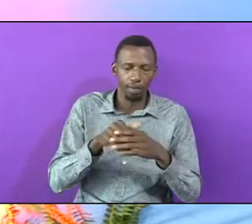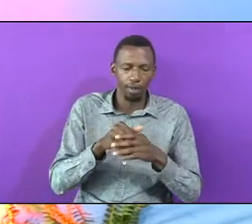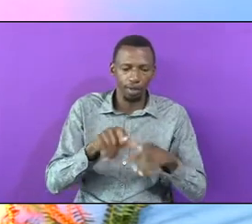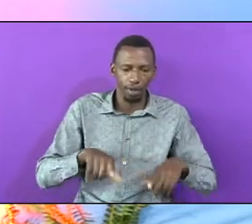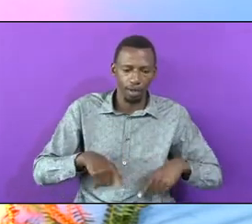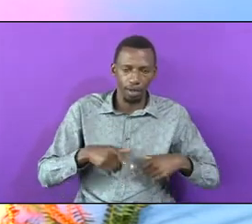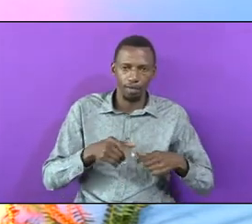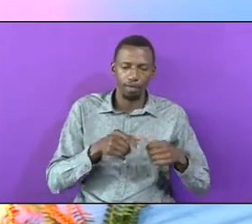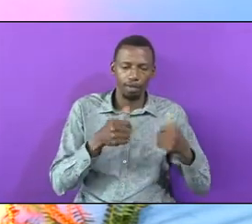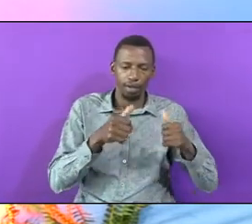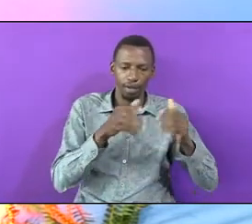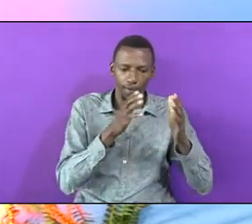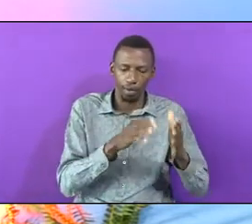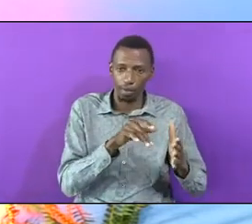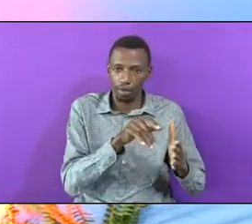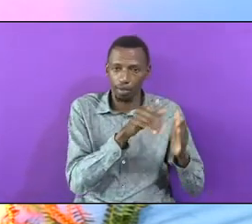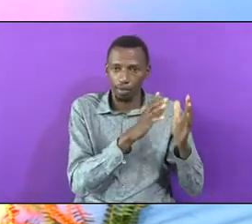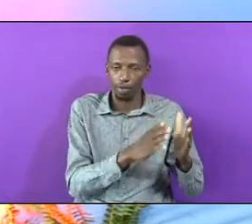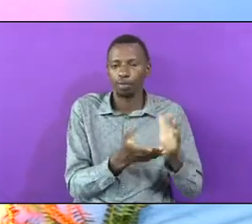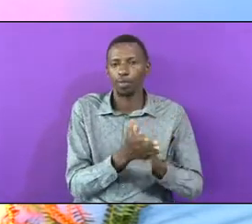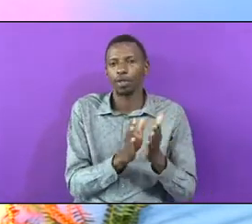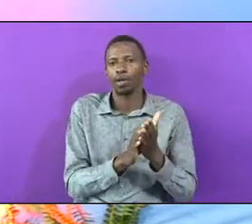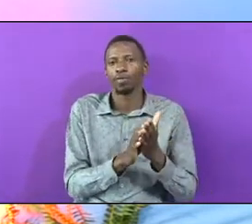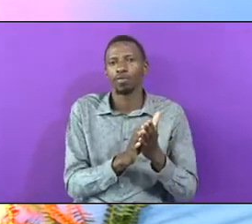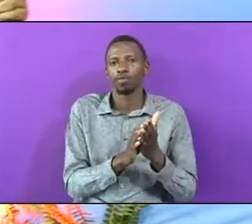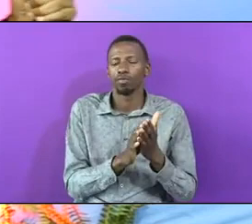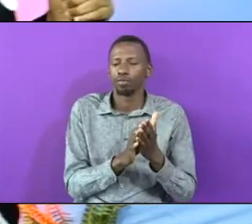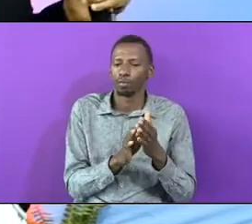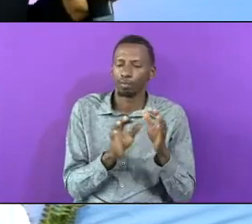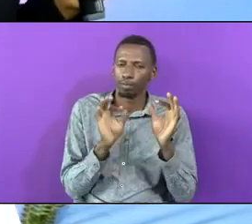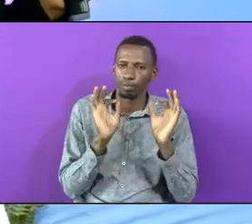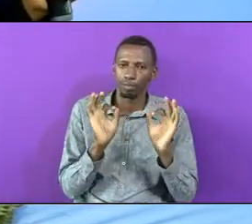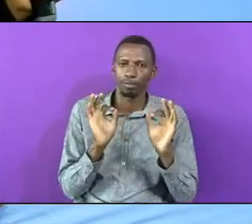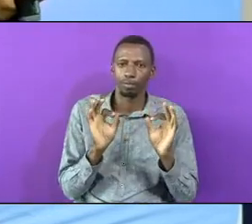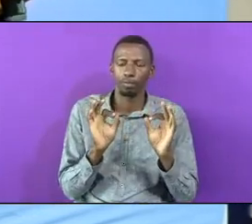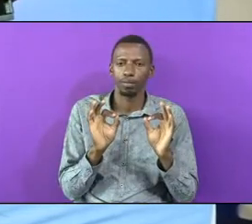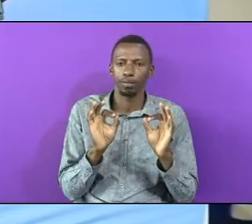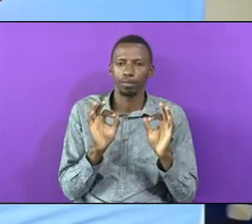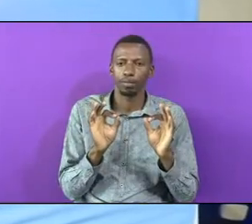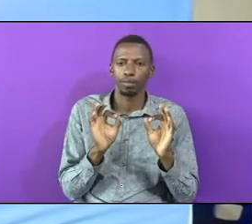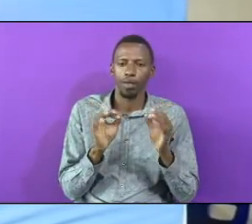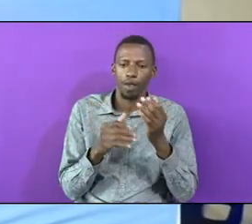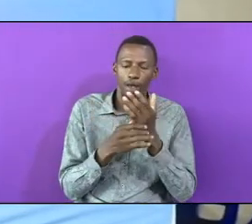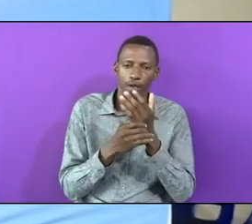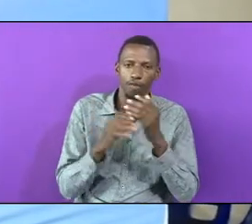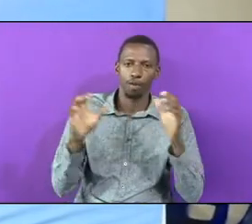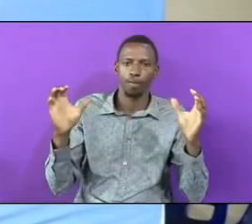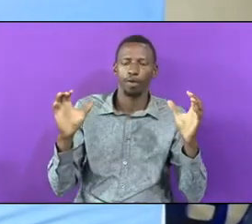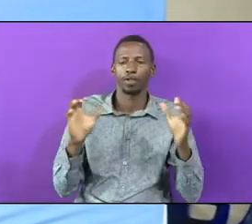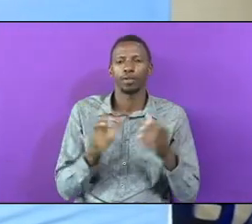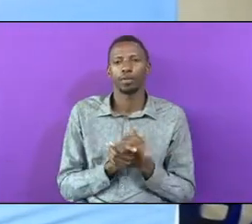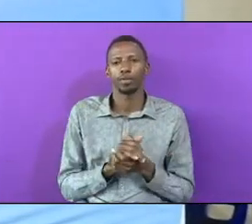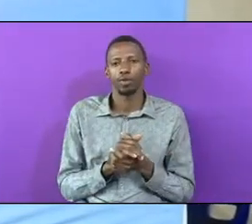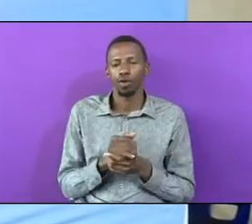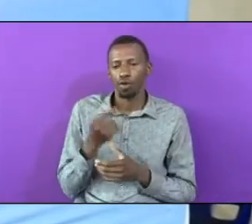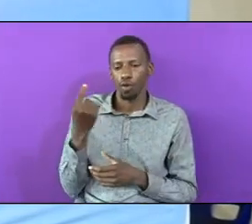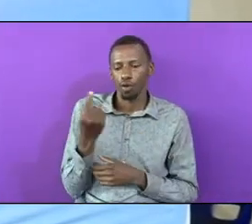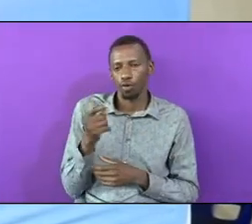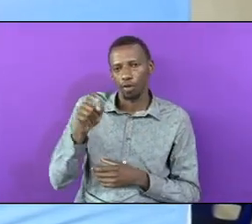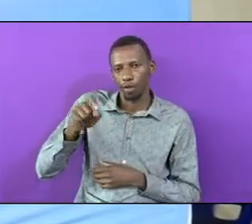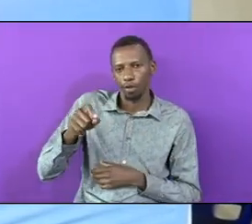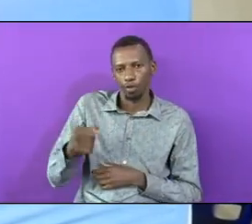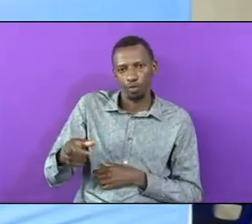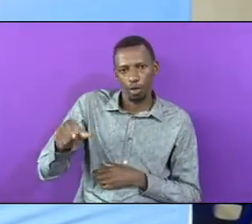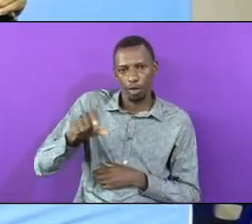A Royalty A Celebrity You Only Needed To See Christ Next To A Person And That's It How